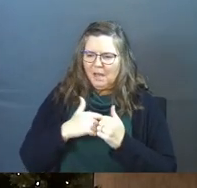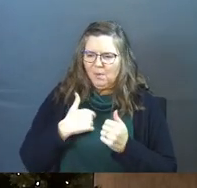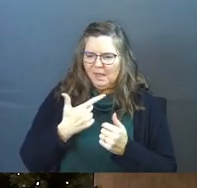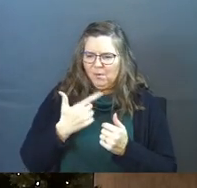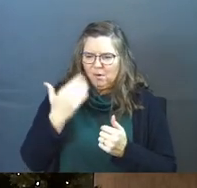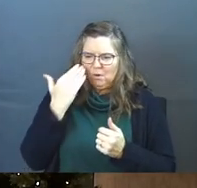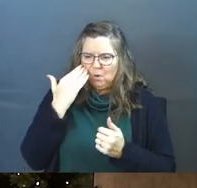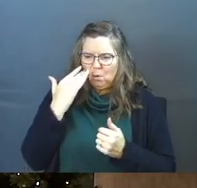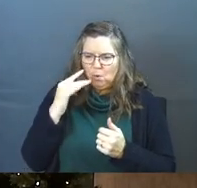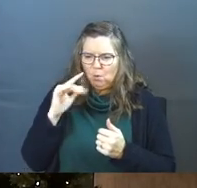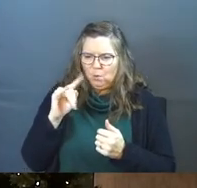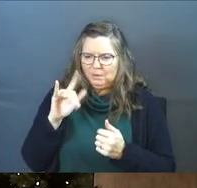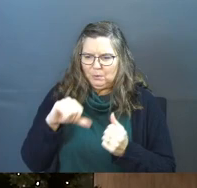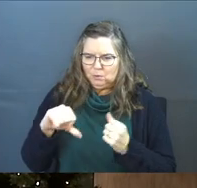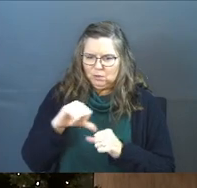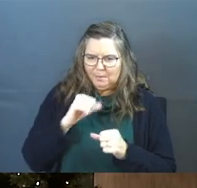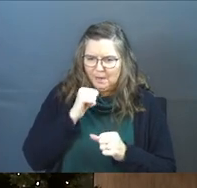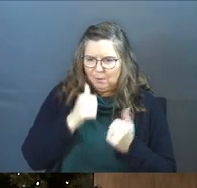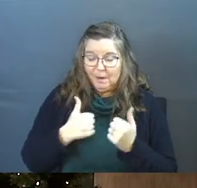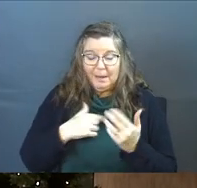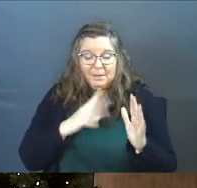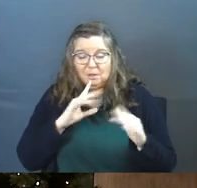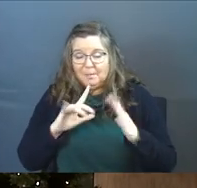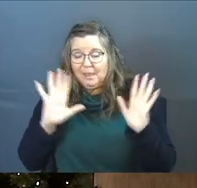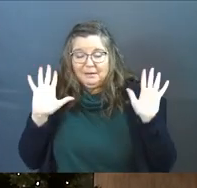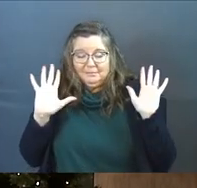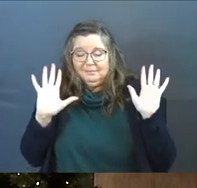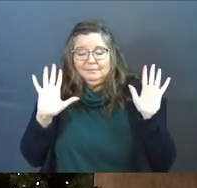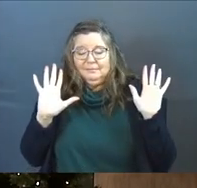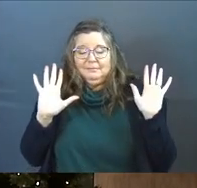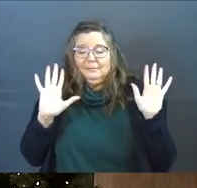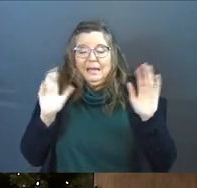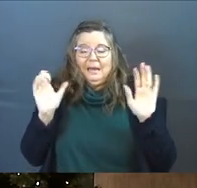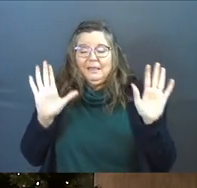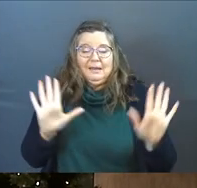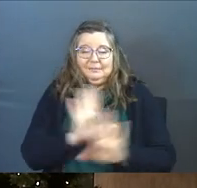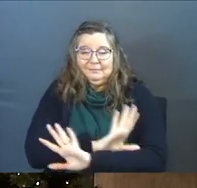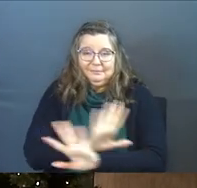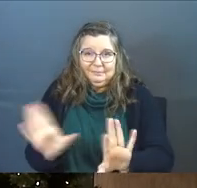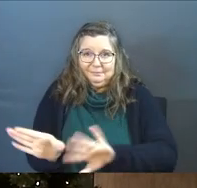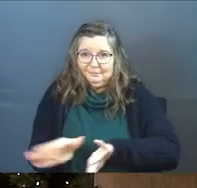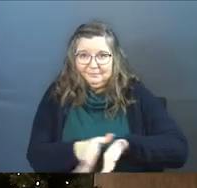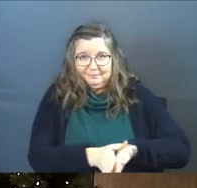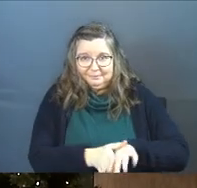how would they even have known that Timothy was circumcised? And again, I'm not talking about that. I'm not talking about any of it.